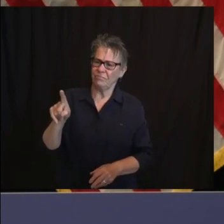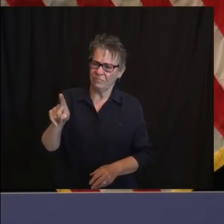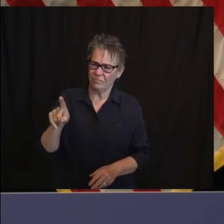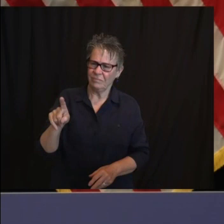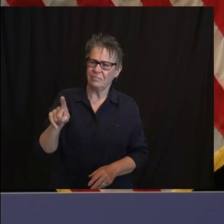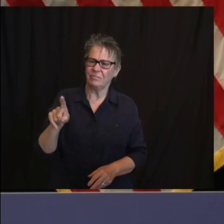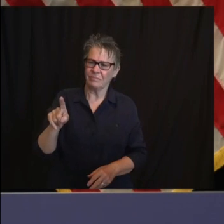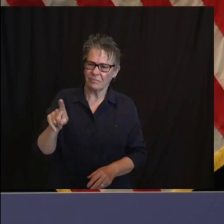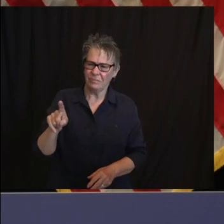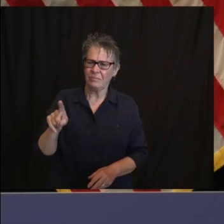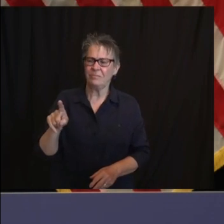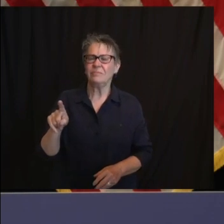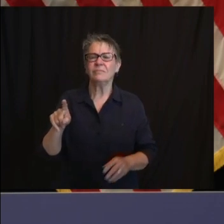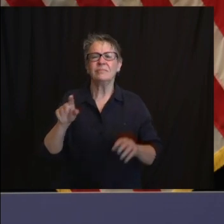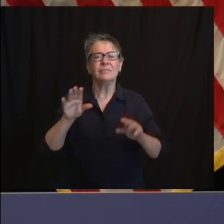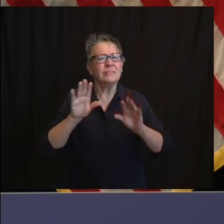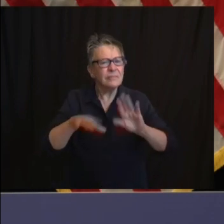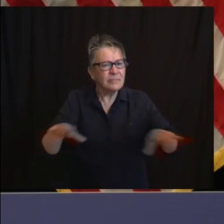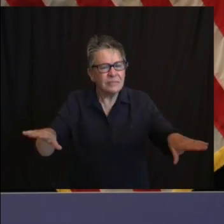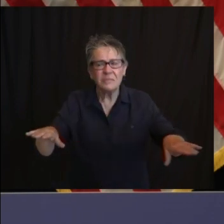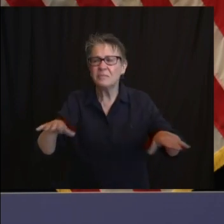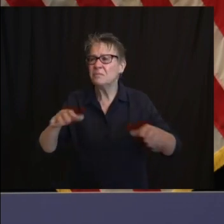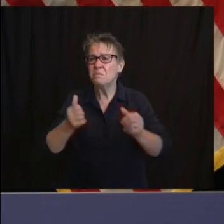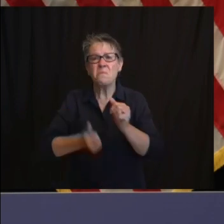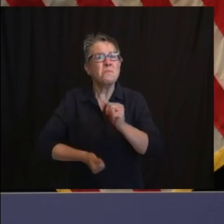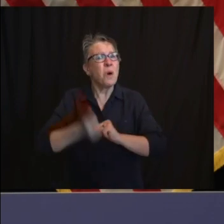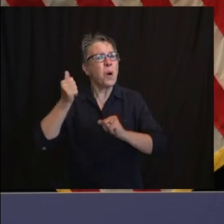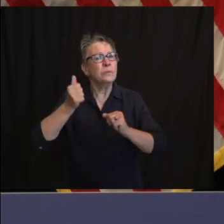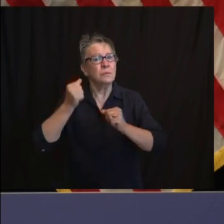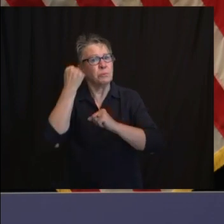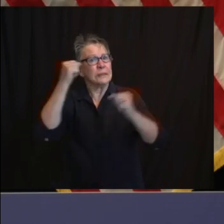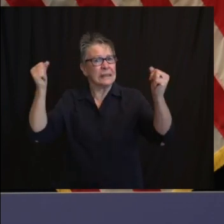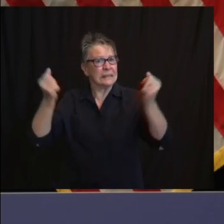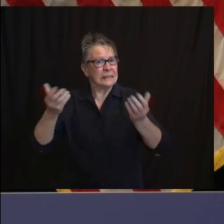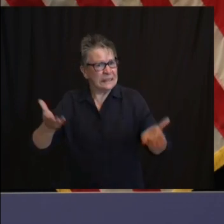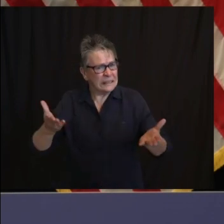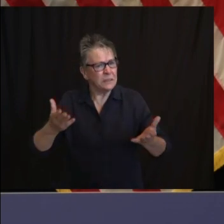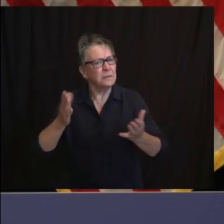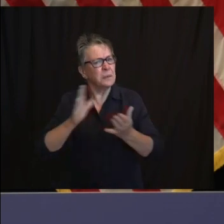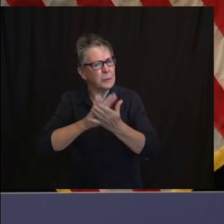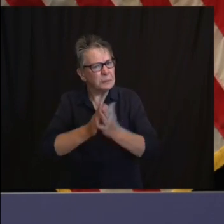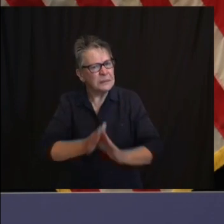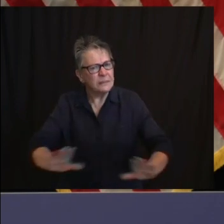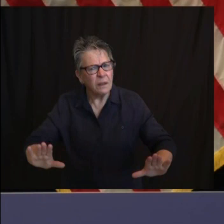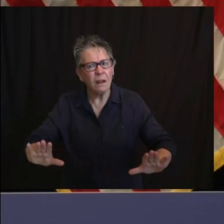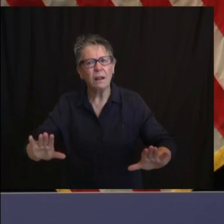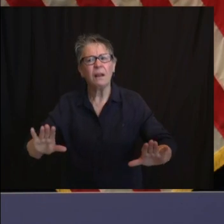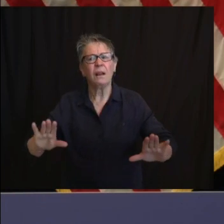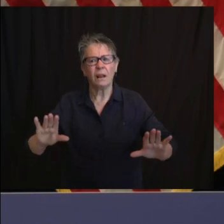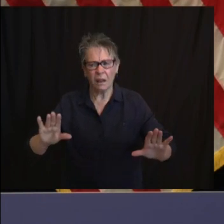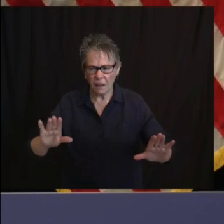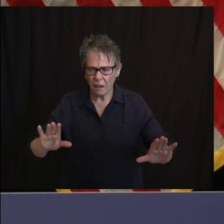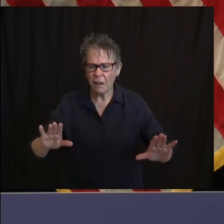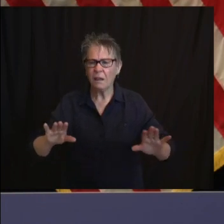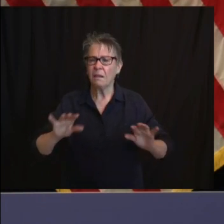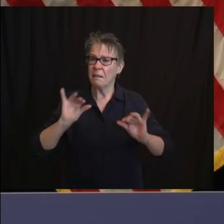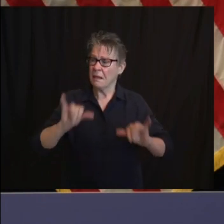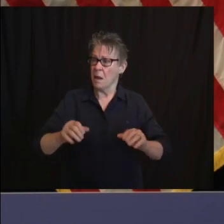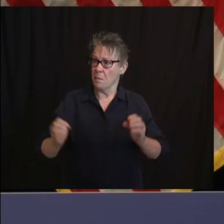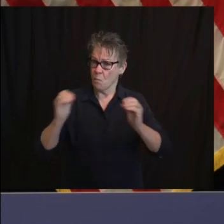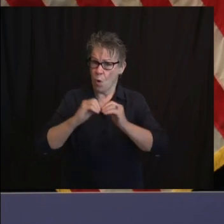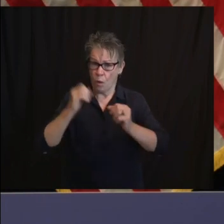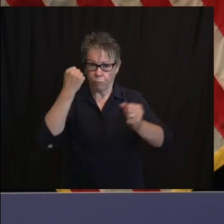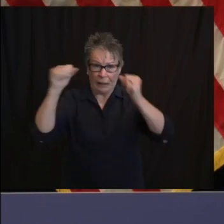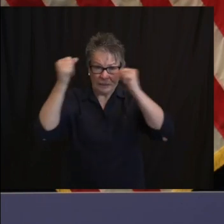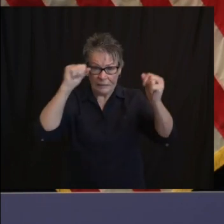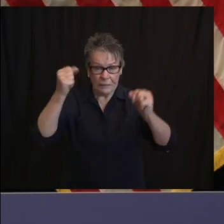is the way ultimately we get to the better place, that we work together, we find common ground,